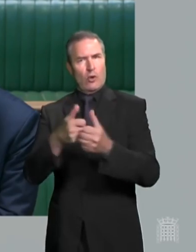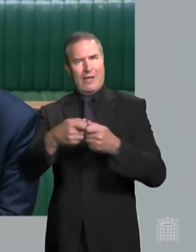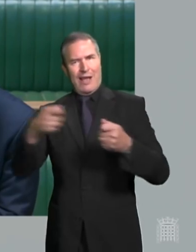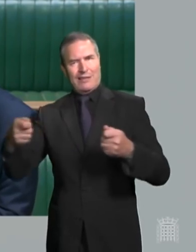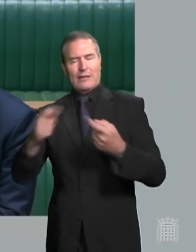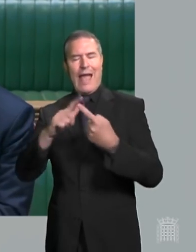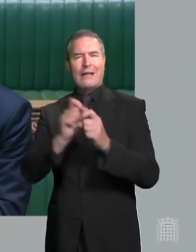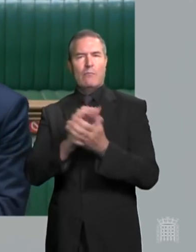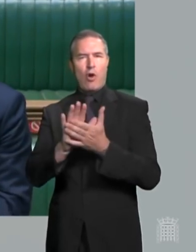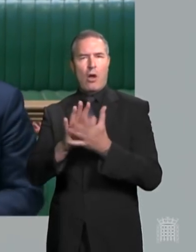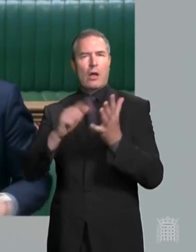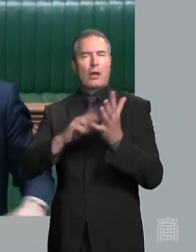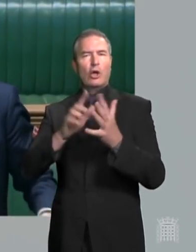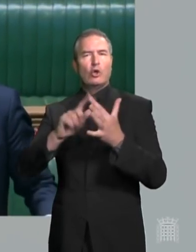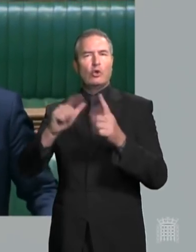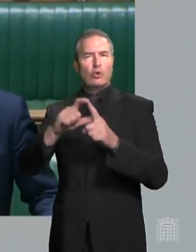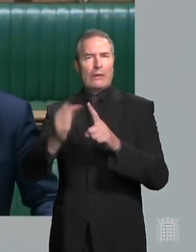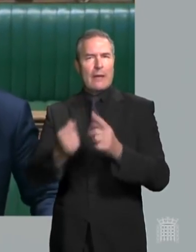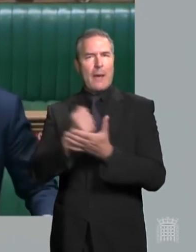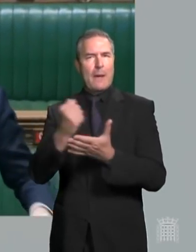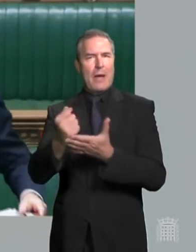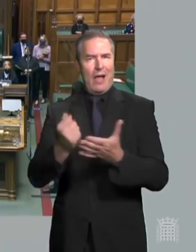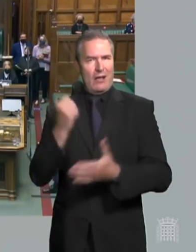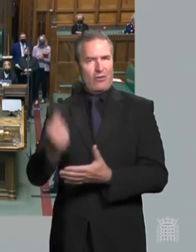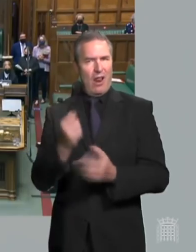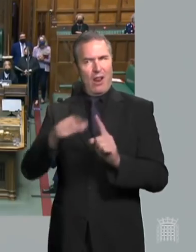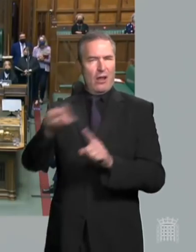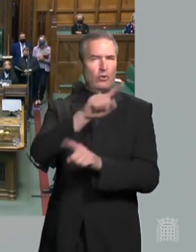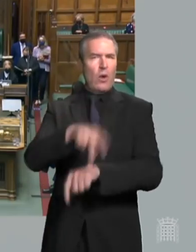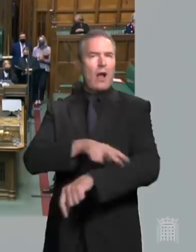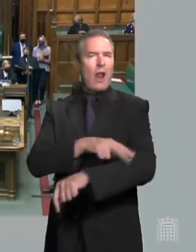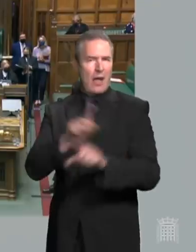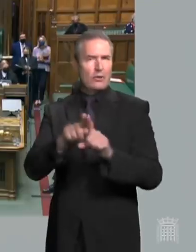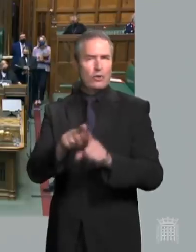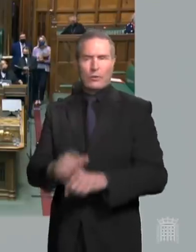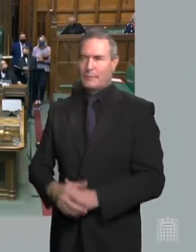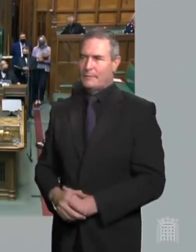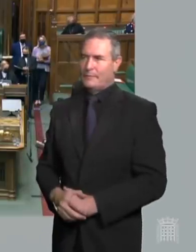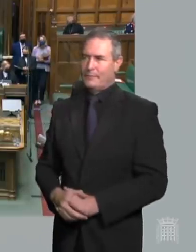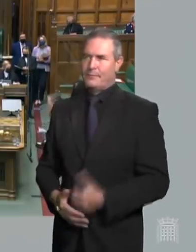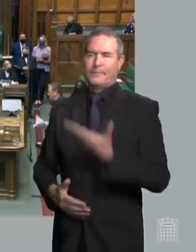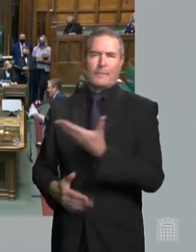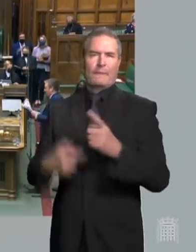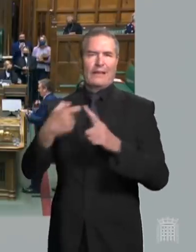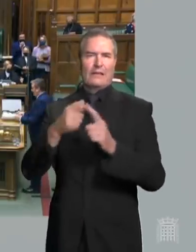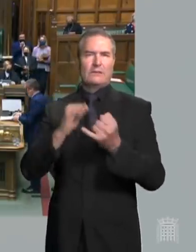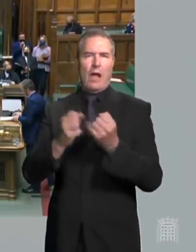Edinburgh-Tweedbank Borders Railway to Carlyle. We now come to the Leader of the Opposition, Keir Starmer.